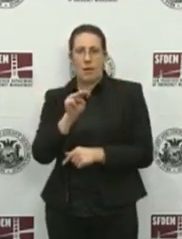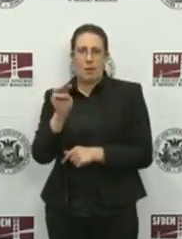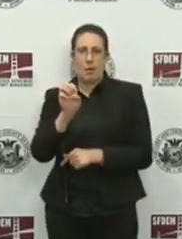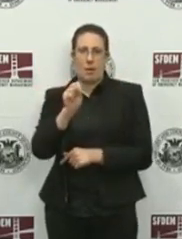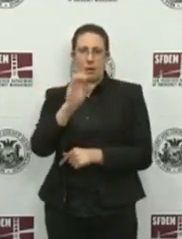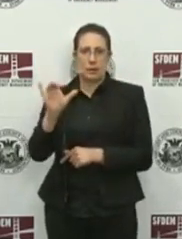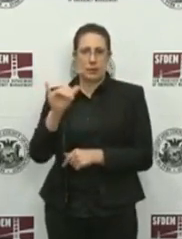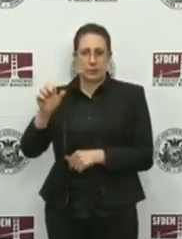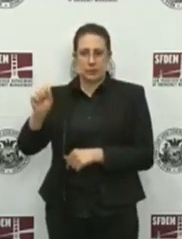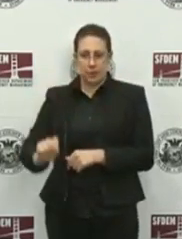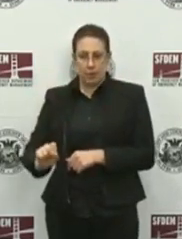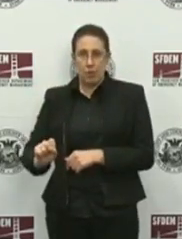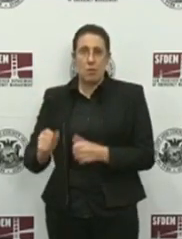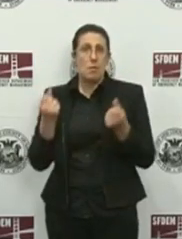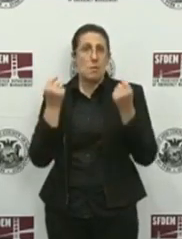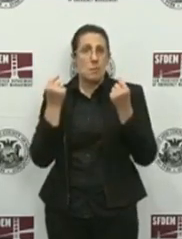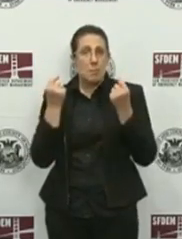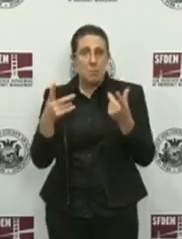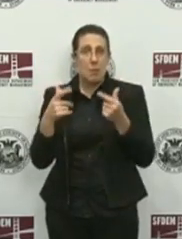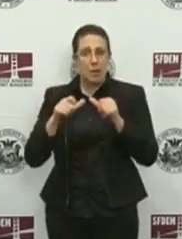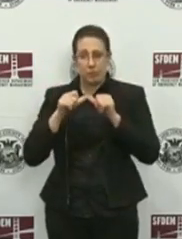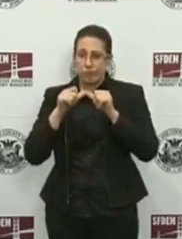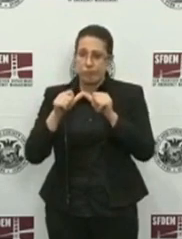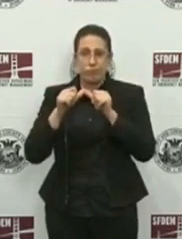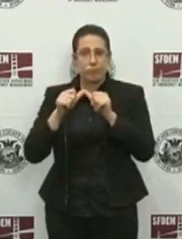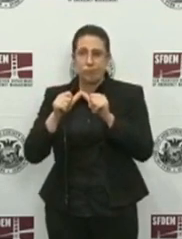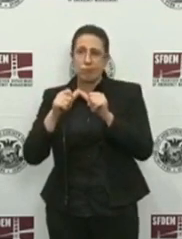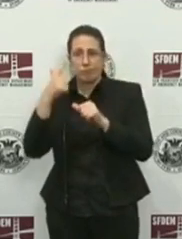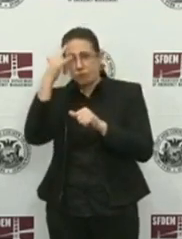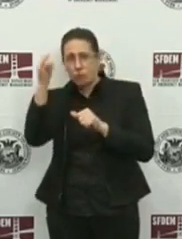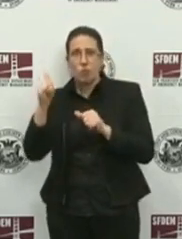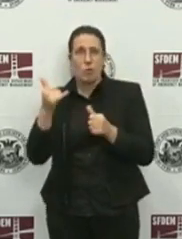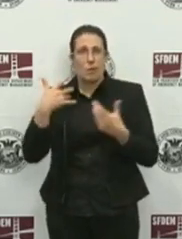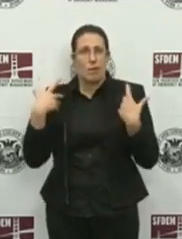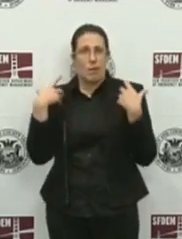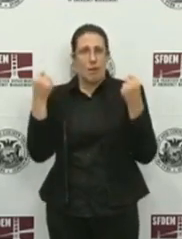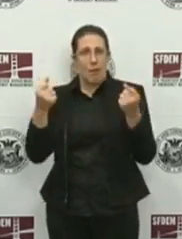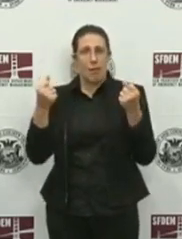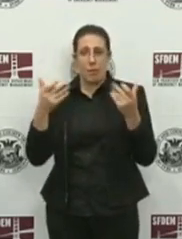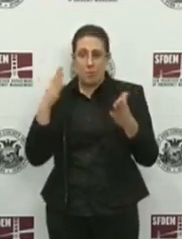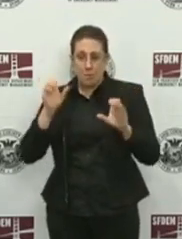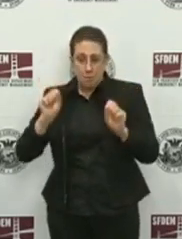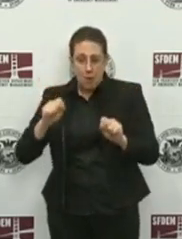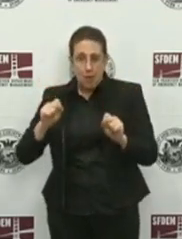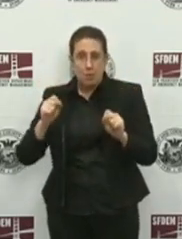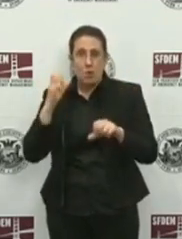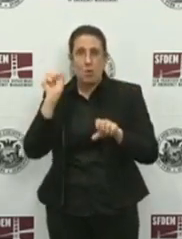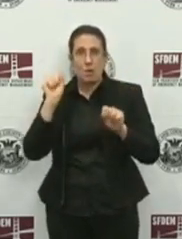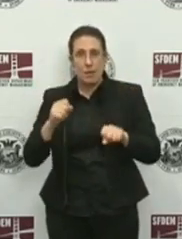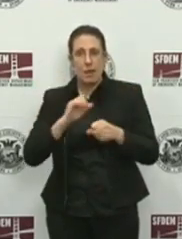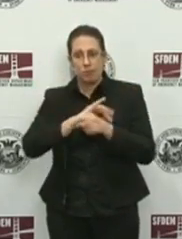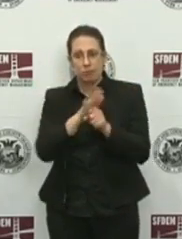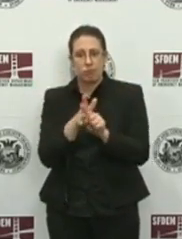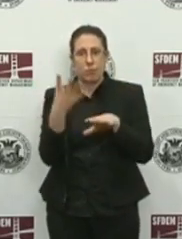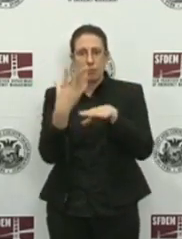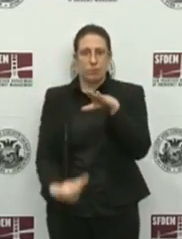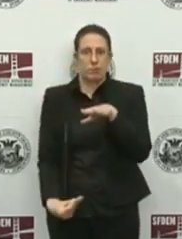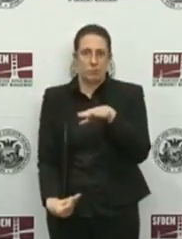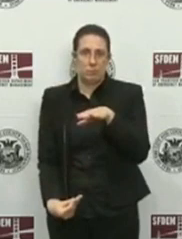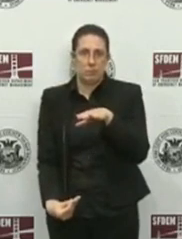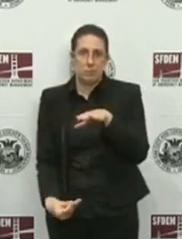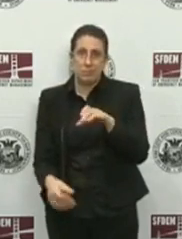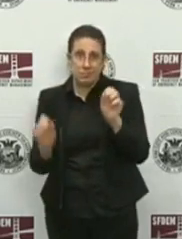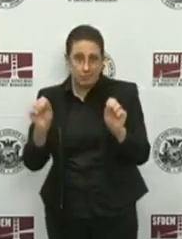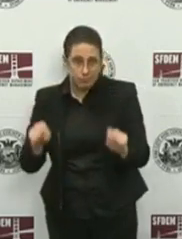of them have chronic health conditions and are vulnerable to getting very sick or even dying from coronavirus. We are